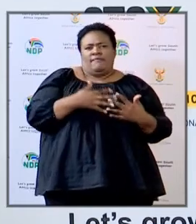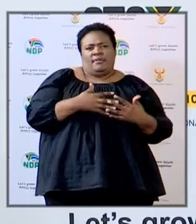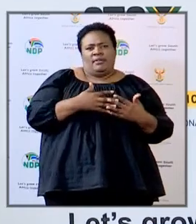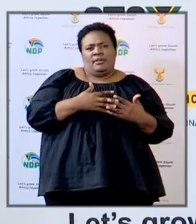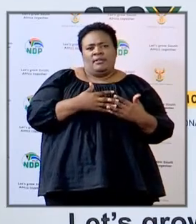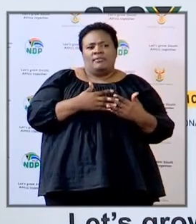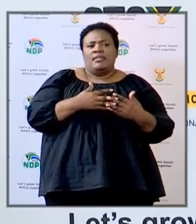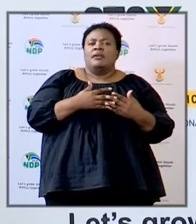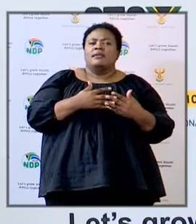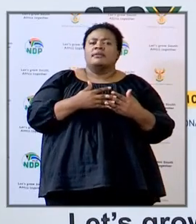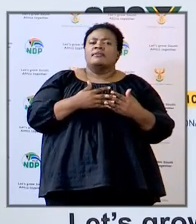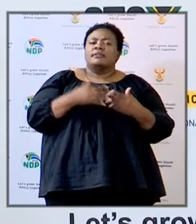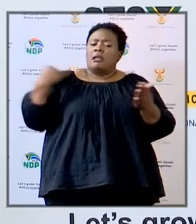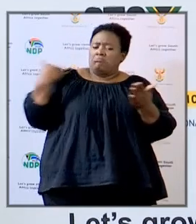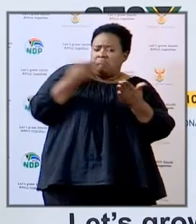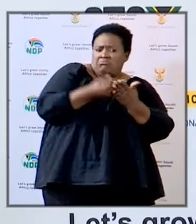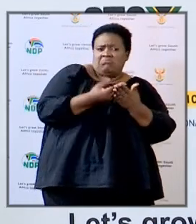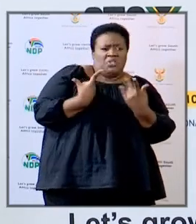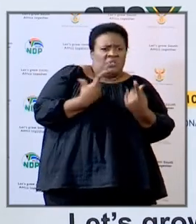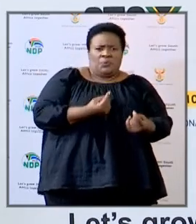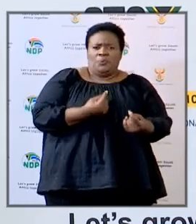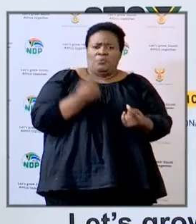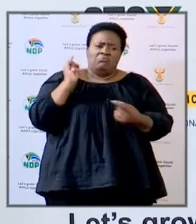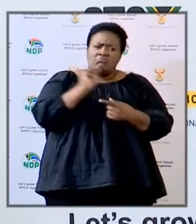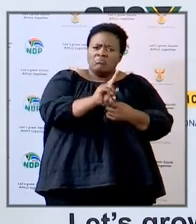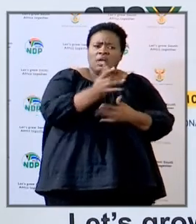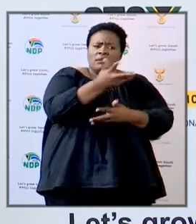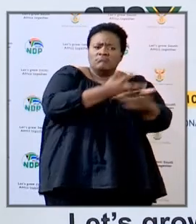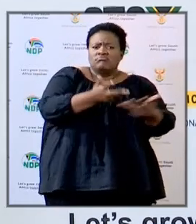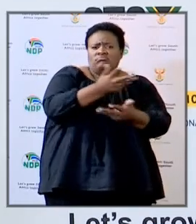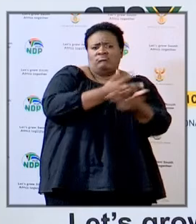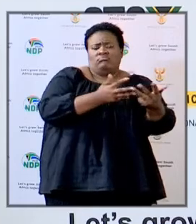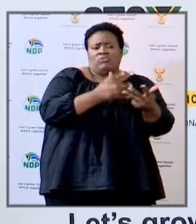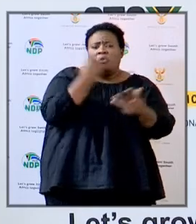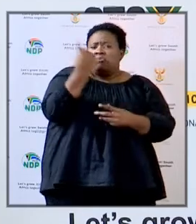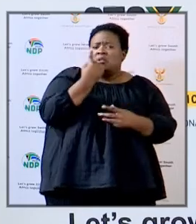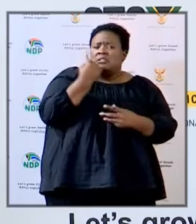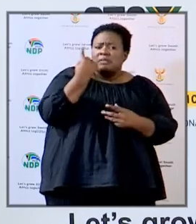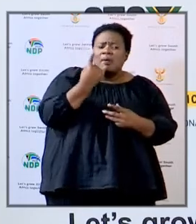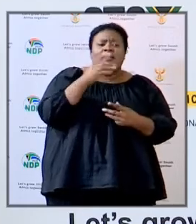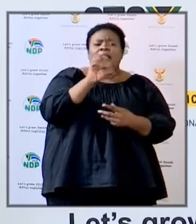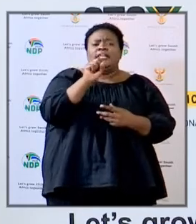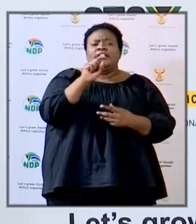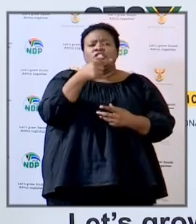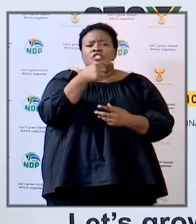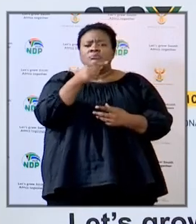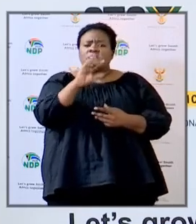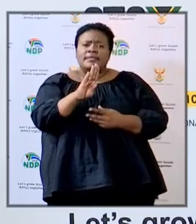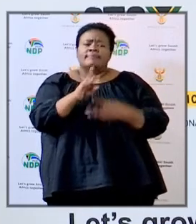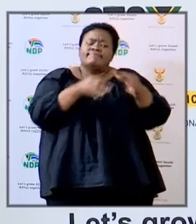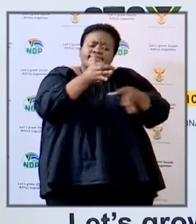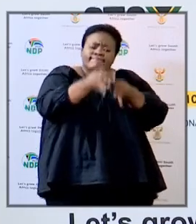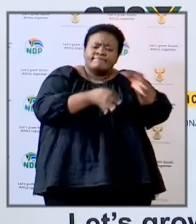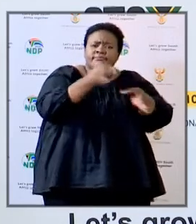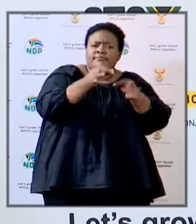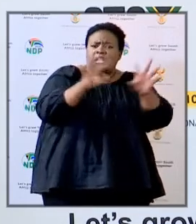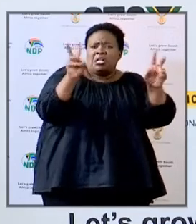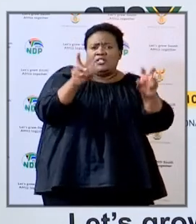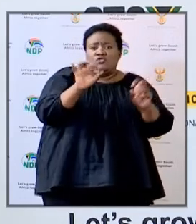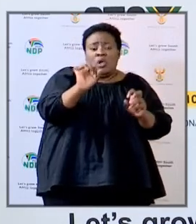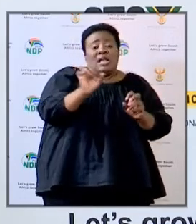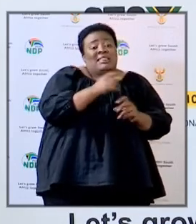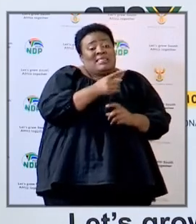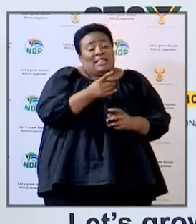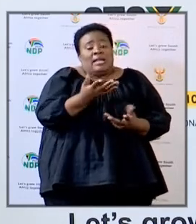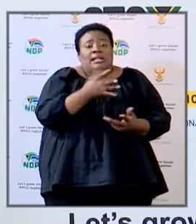engage school by school and be able to present their case to the principal the school governing body and then the school